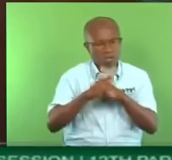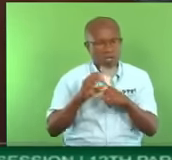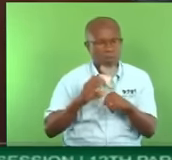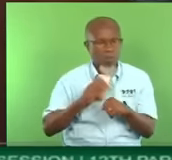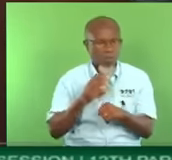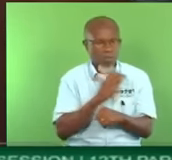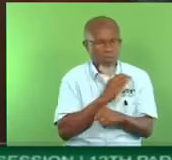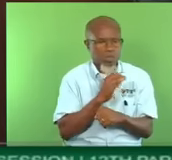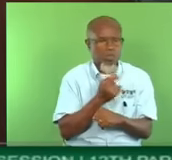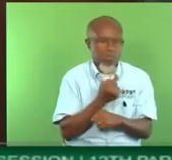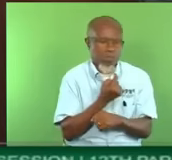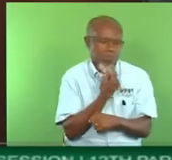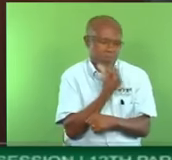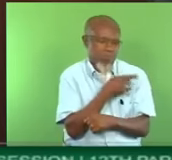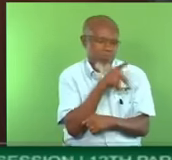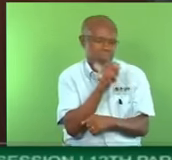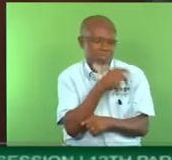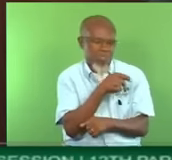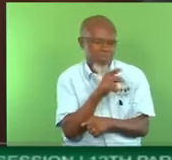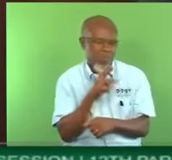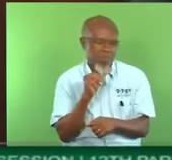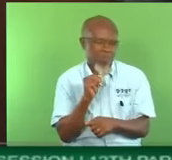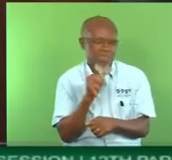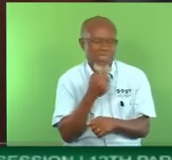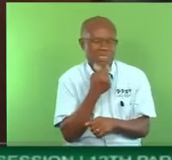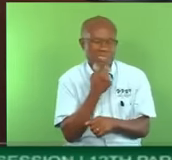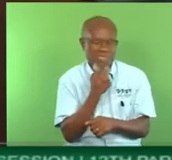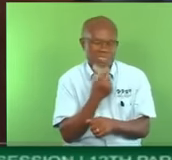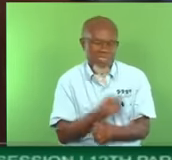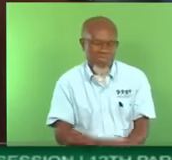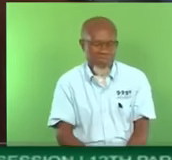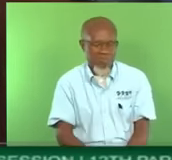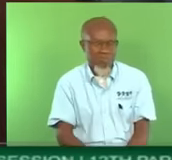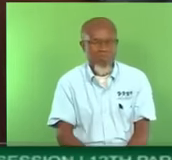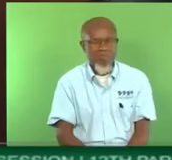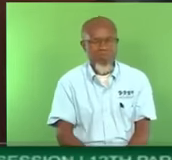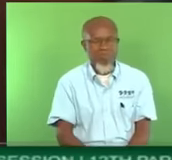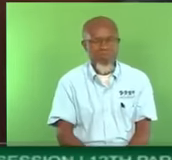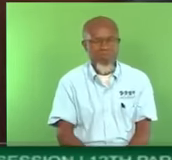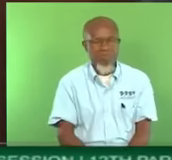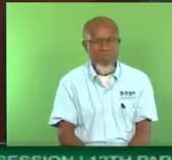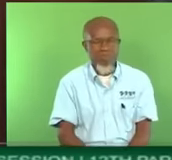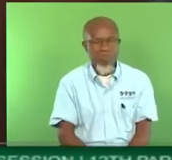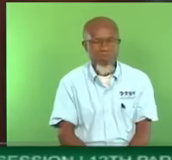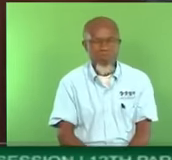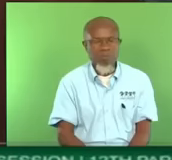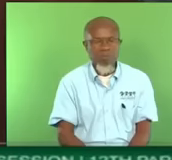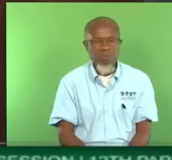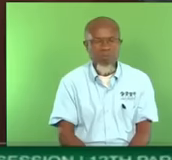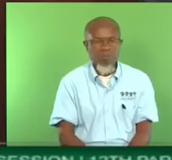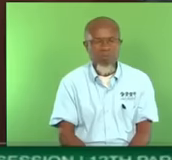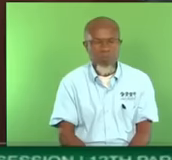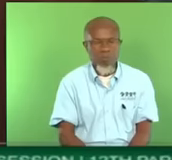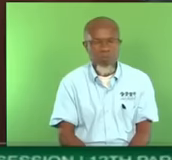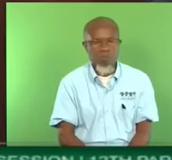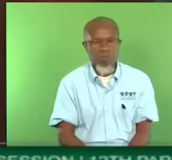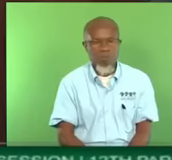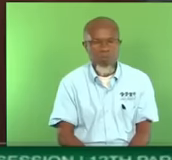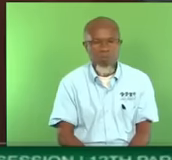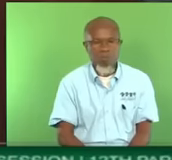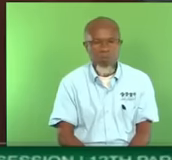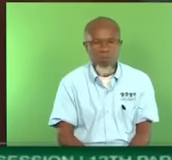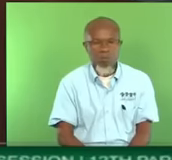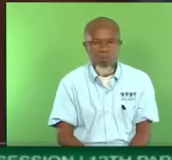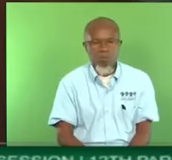committee the member for Princess Stone pointed out earlier to deal with some other matters. You know, he pointed out that. Solid matters.